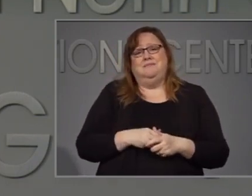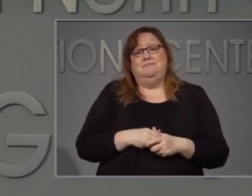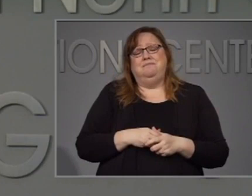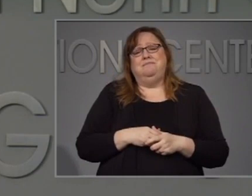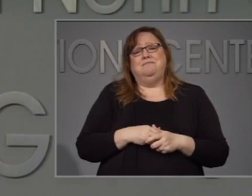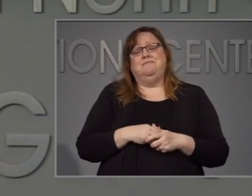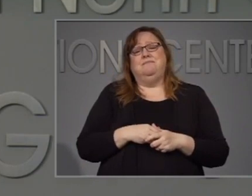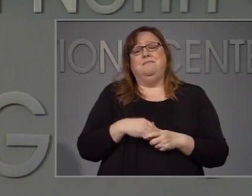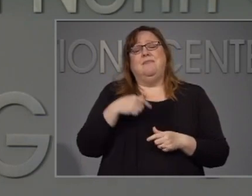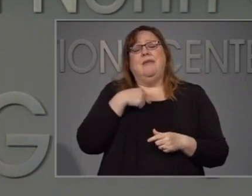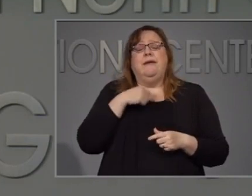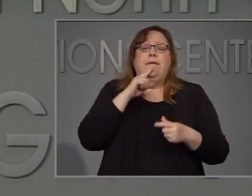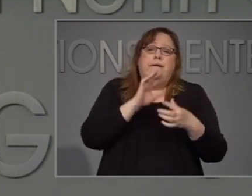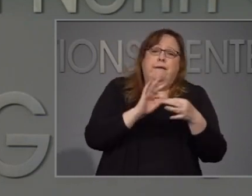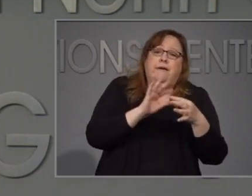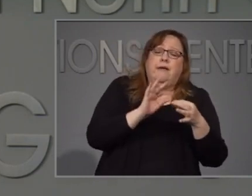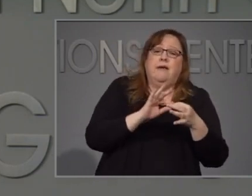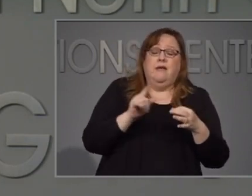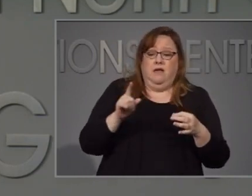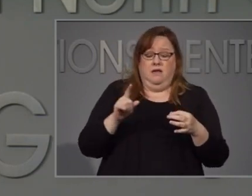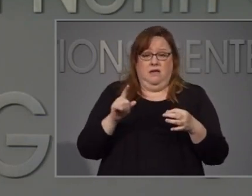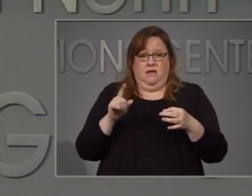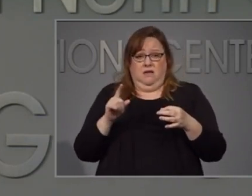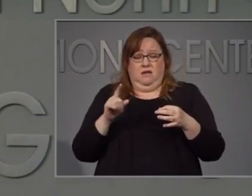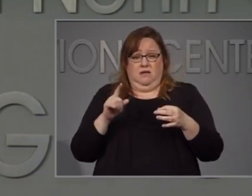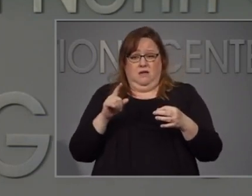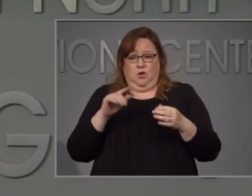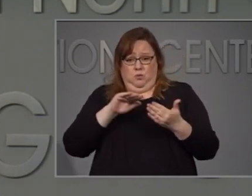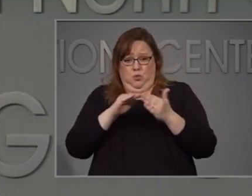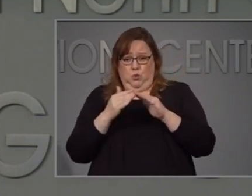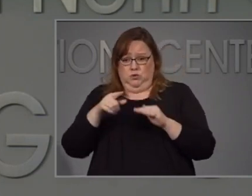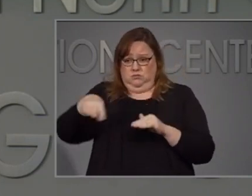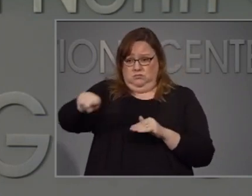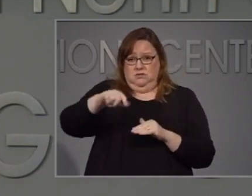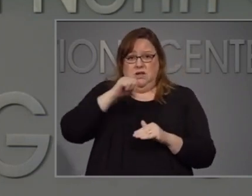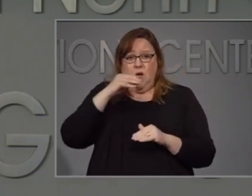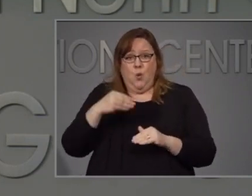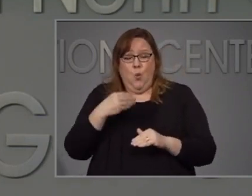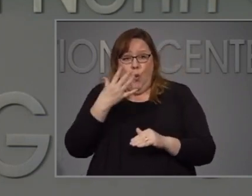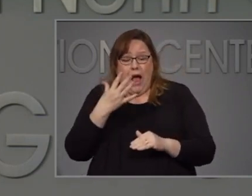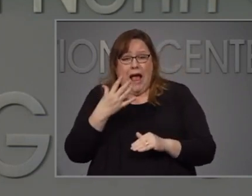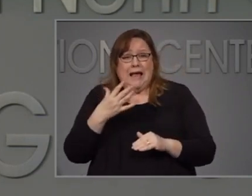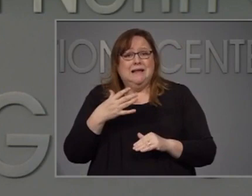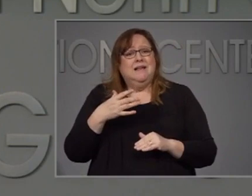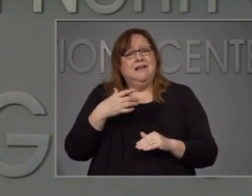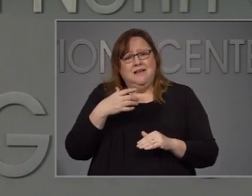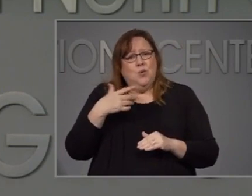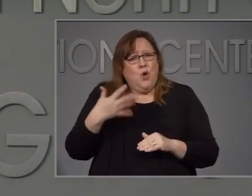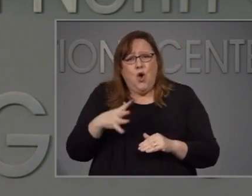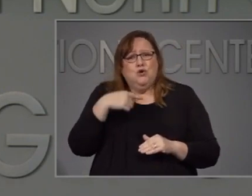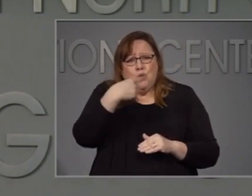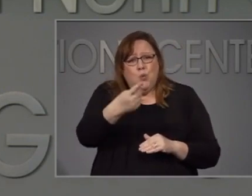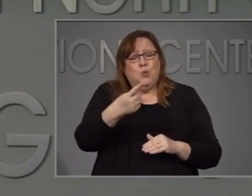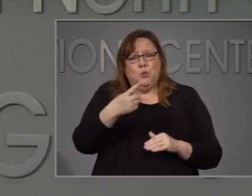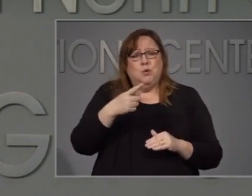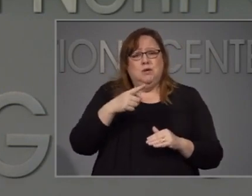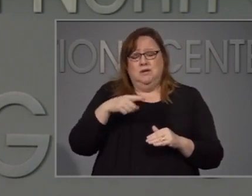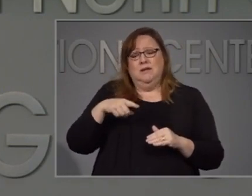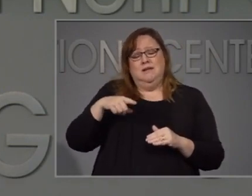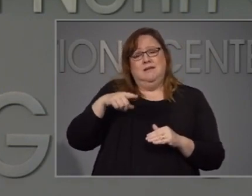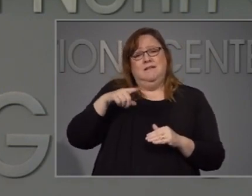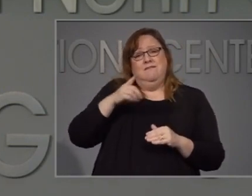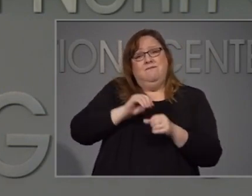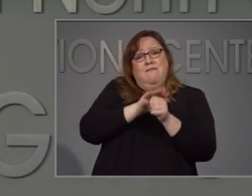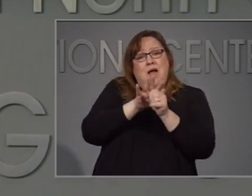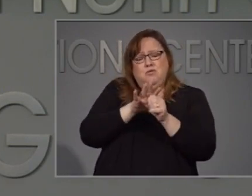talked about health disparities, this virus is hitting the black community and communities of color in a